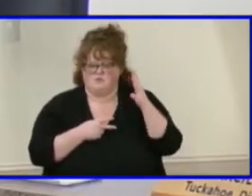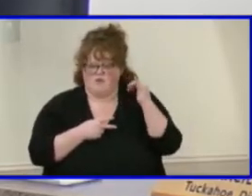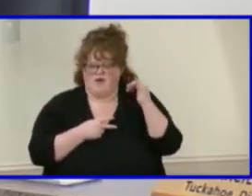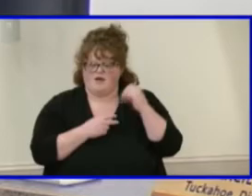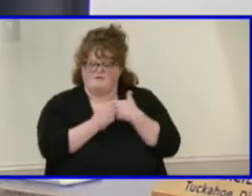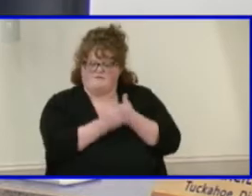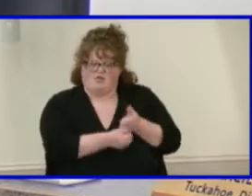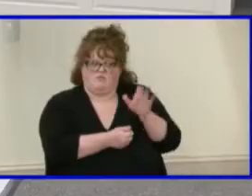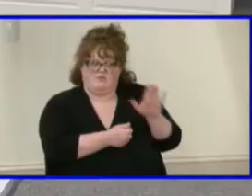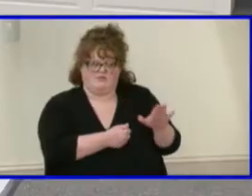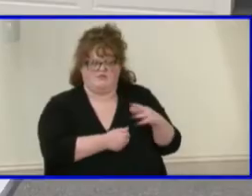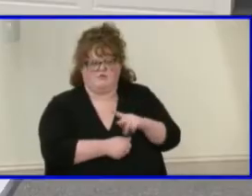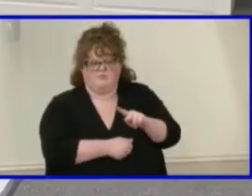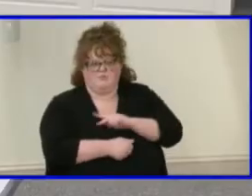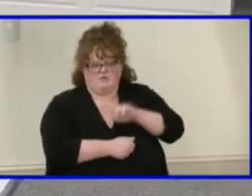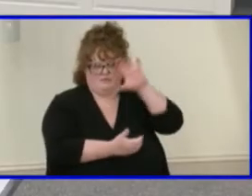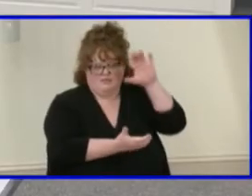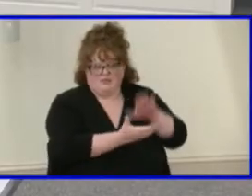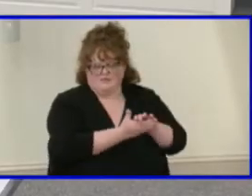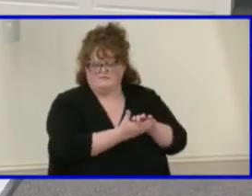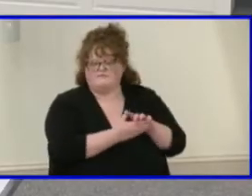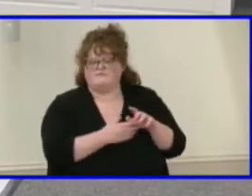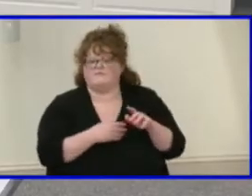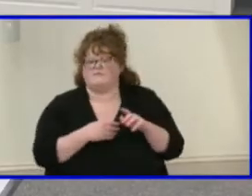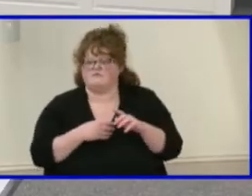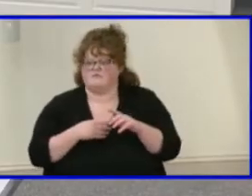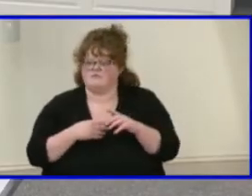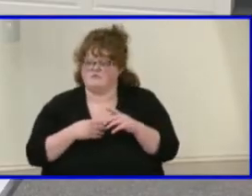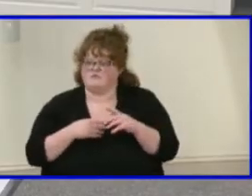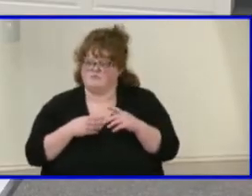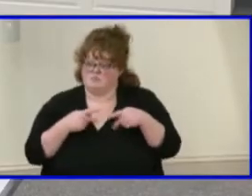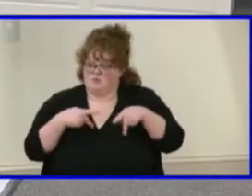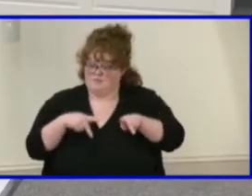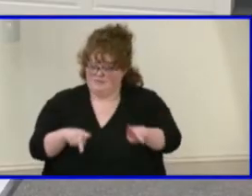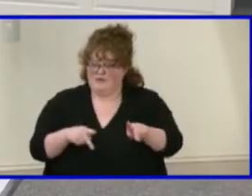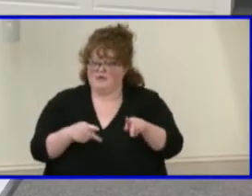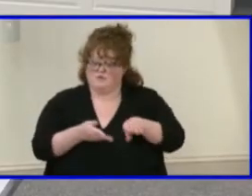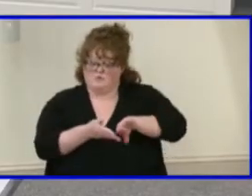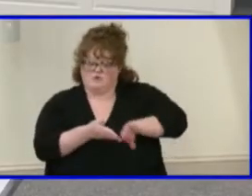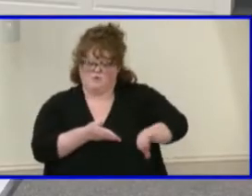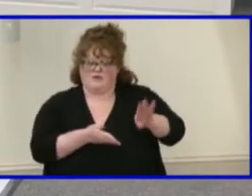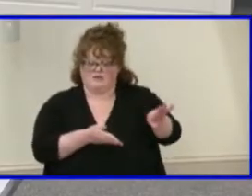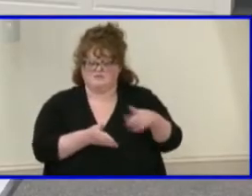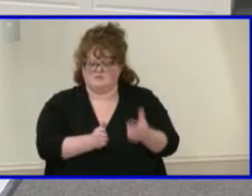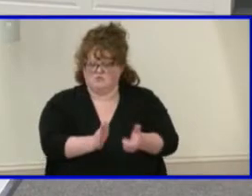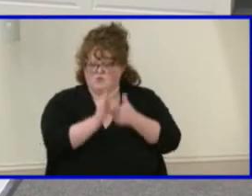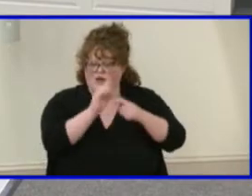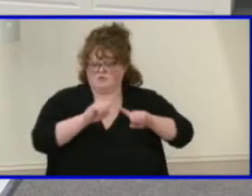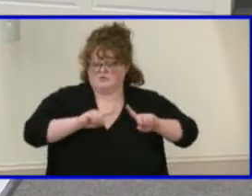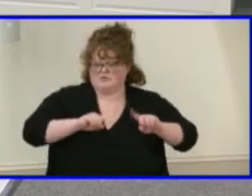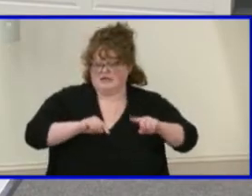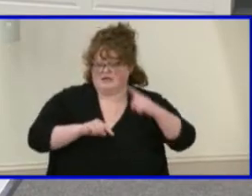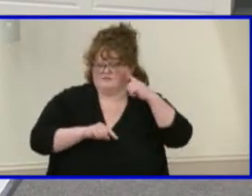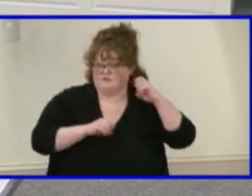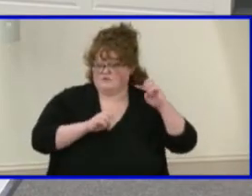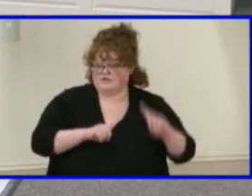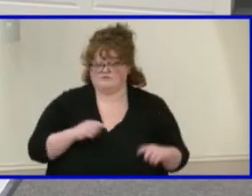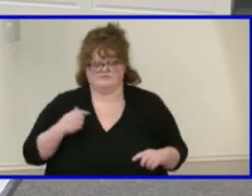Is there a motion to approve the requests for religious exemption from compulsory education for student case